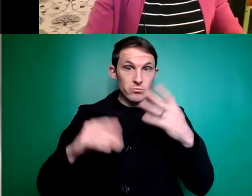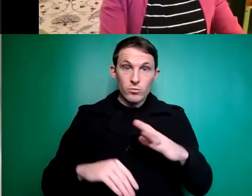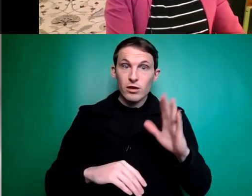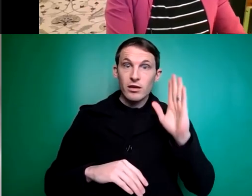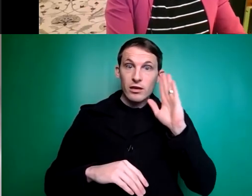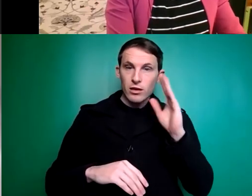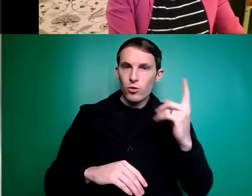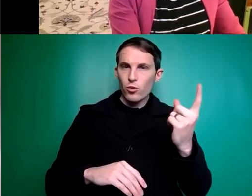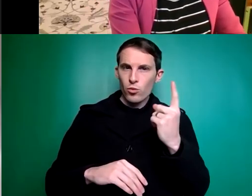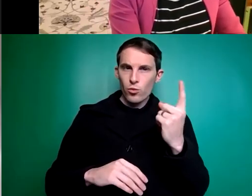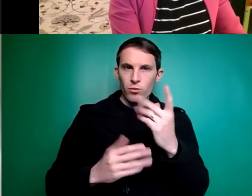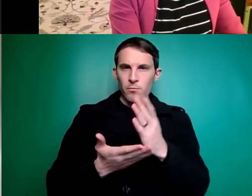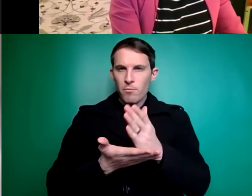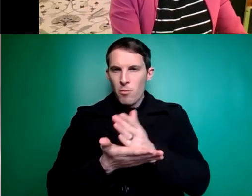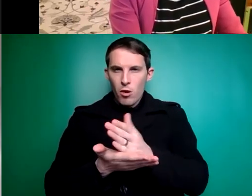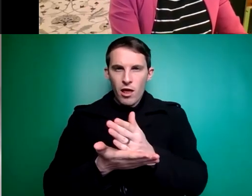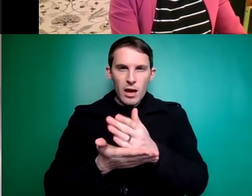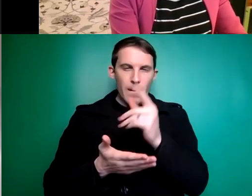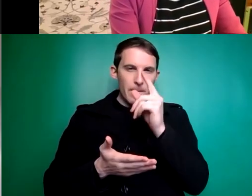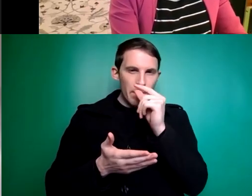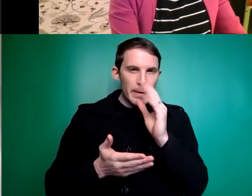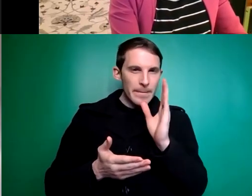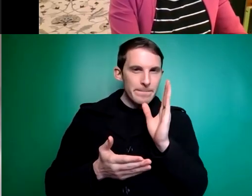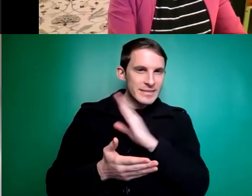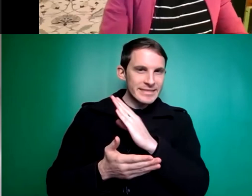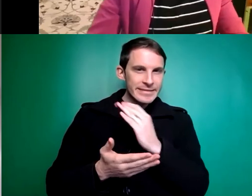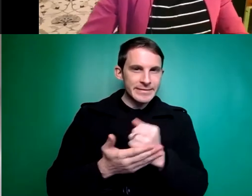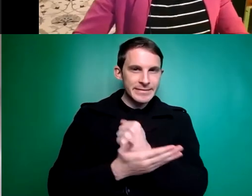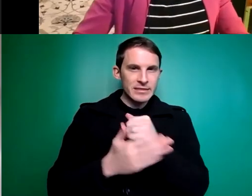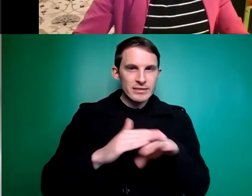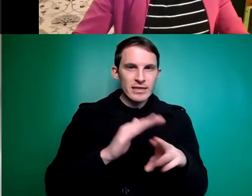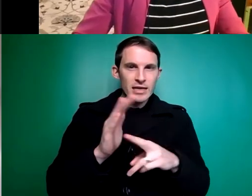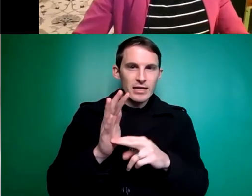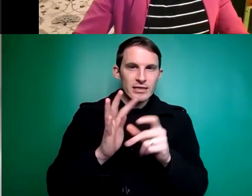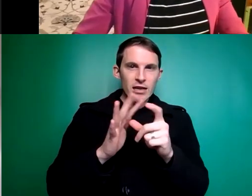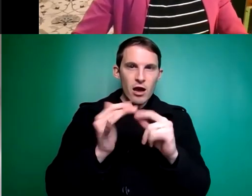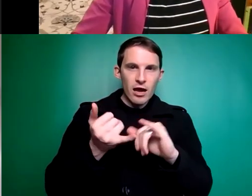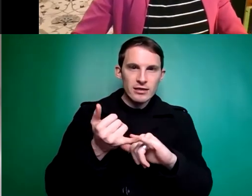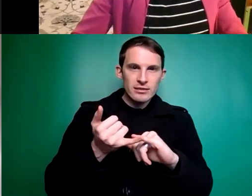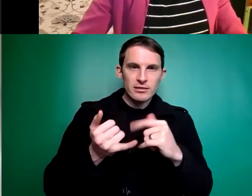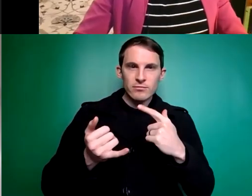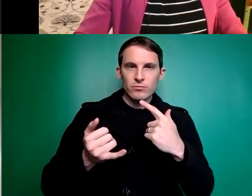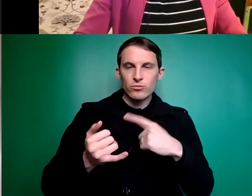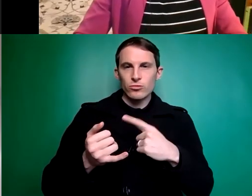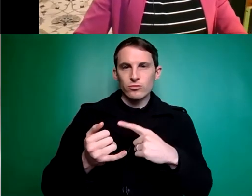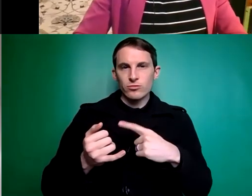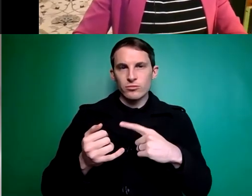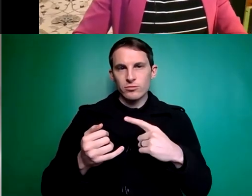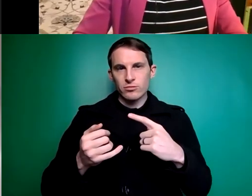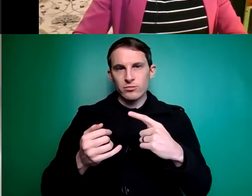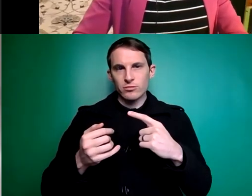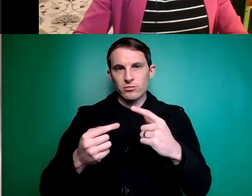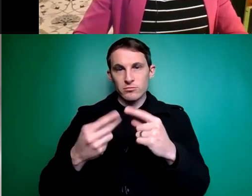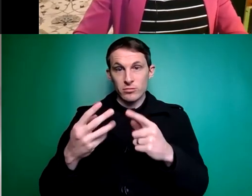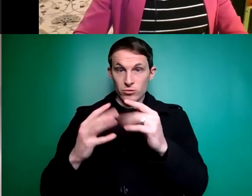borderline in that you may have missed out on the NDIS very very very narrowly because of your age and bell on our consumer panel